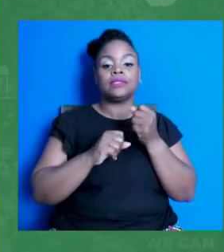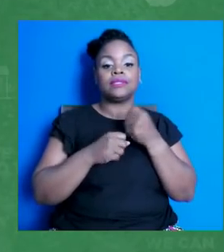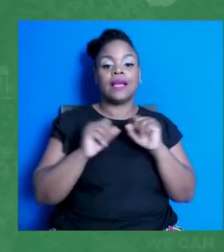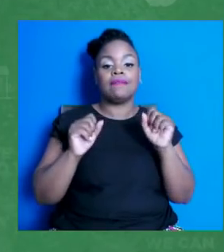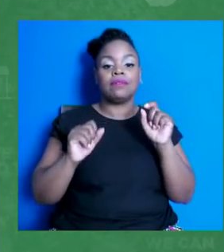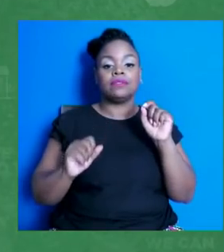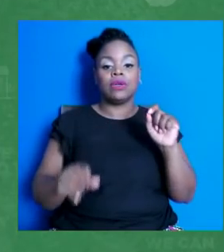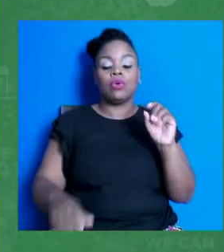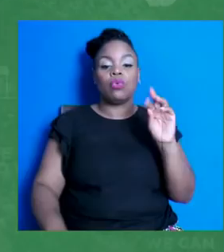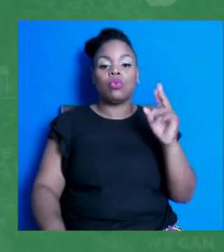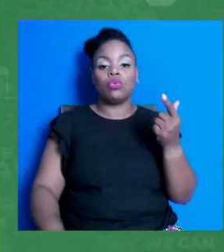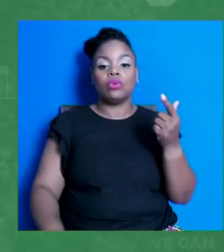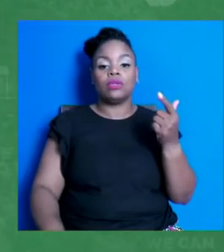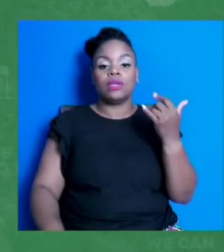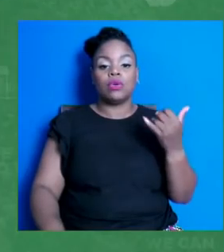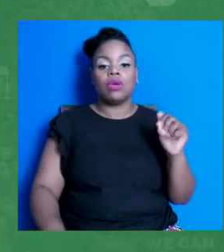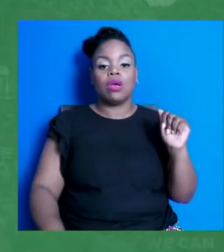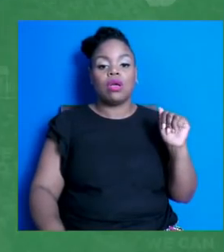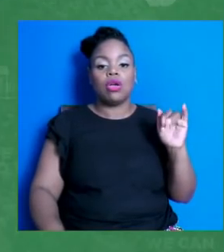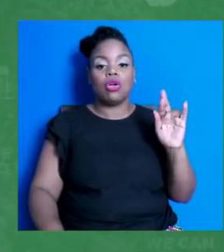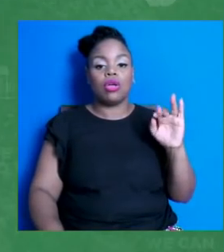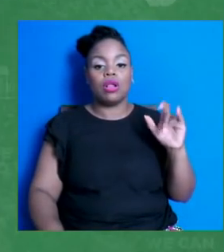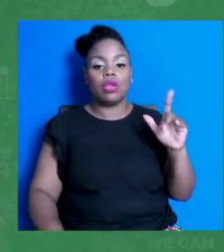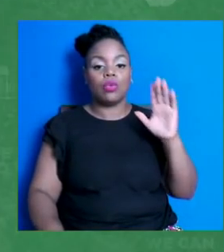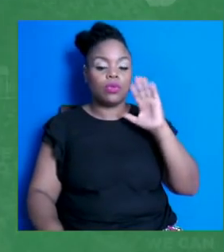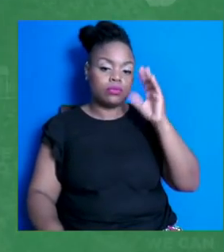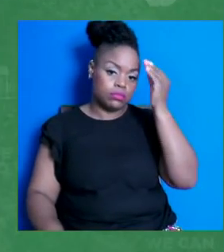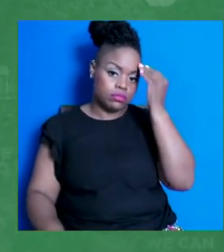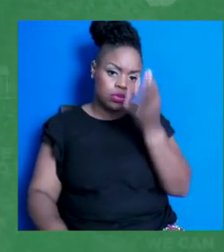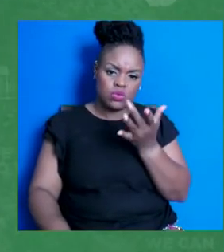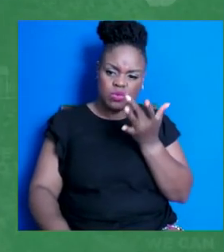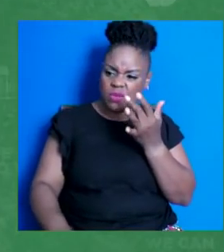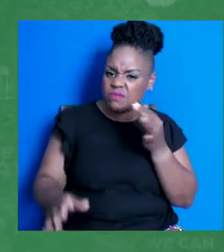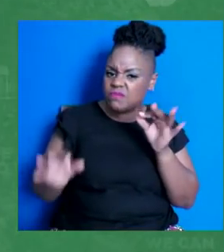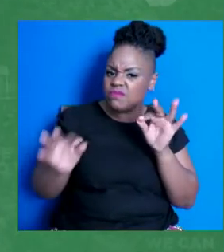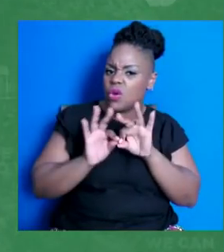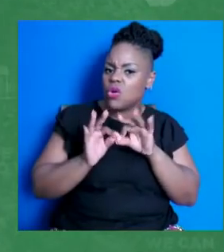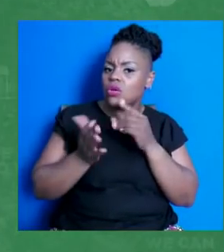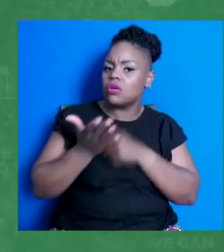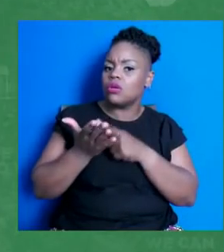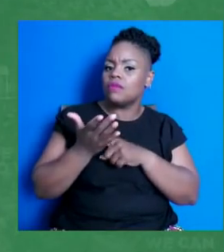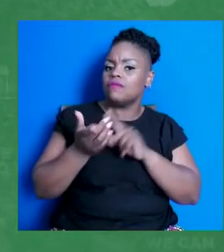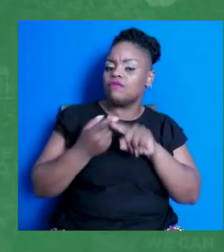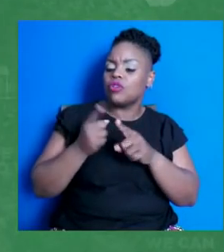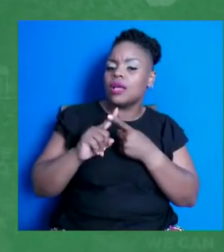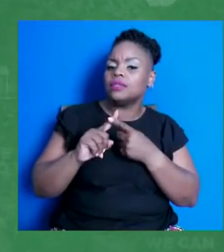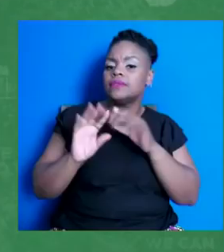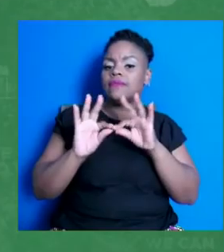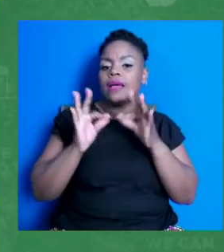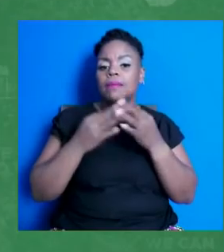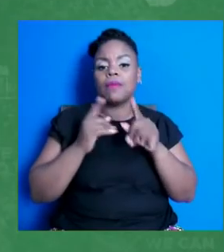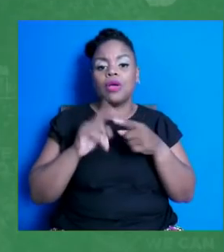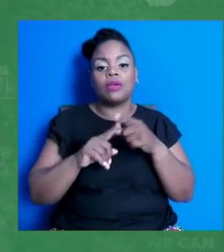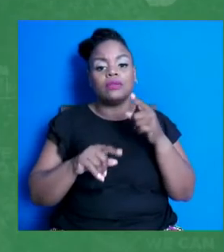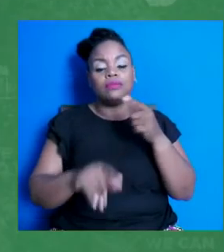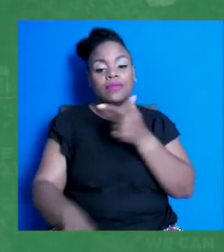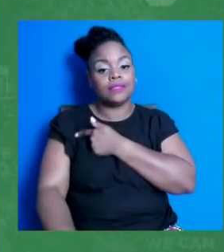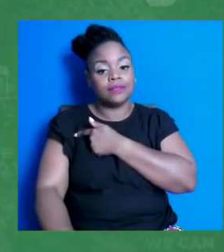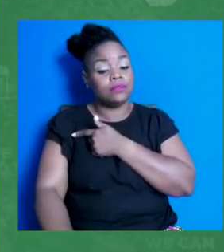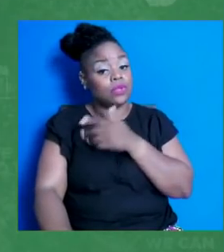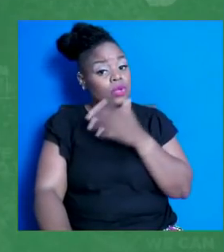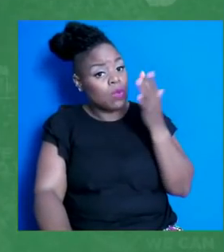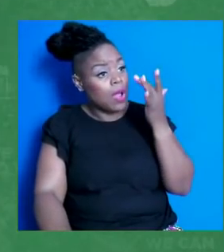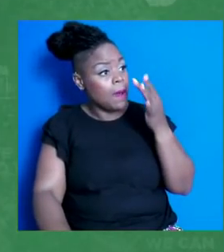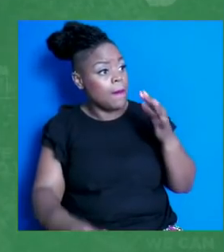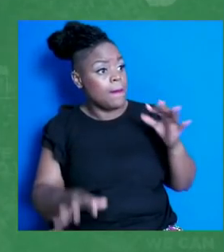it's important to talk to your friends and family about the vaccines. Thanks so much, Dawn. So why is it important that we talk to our friends and family about